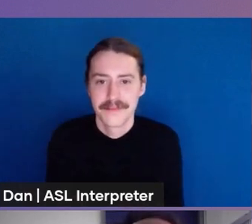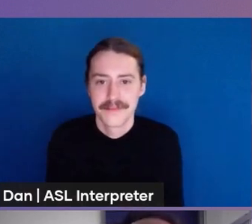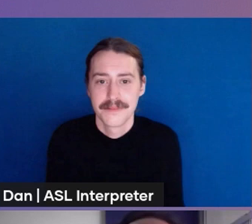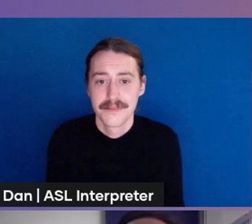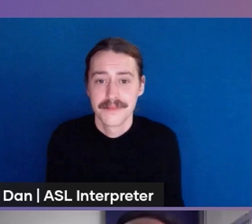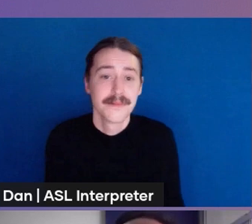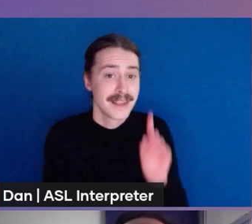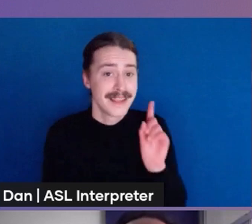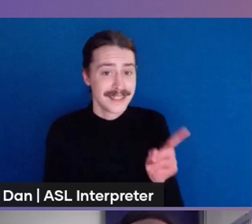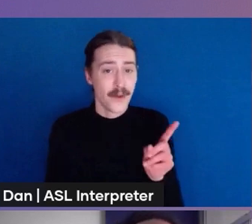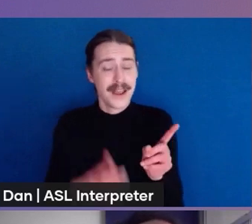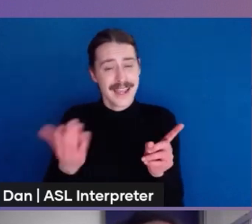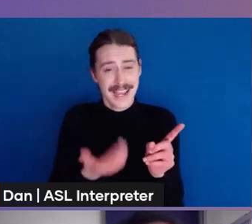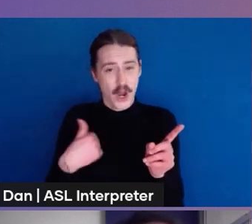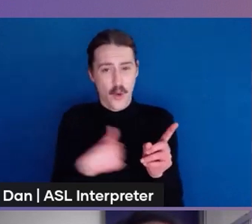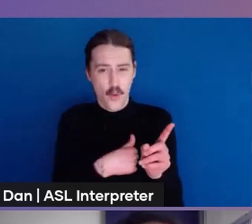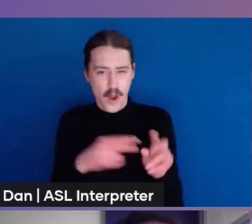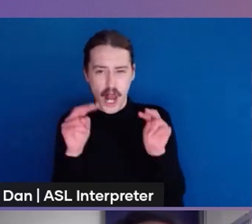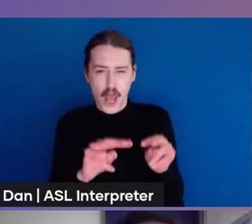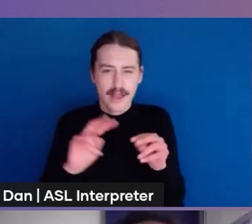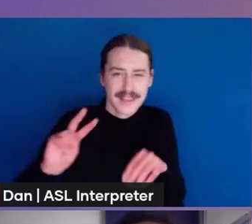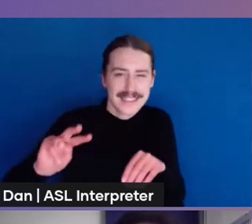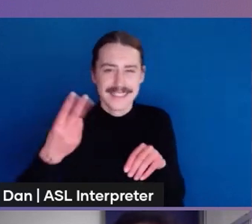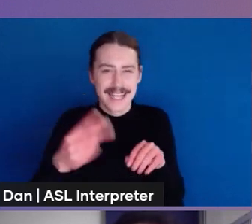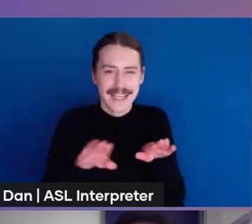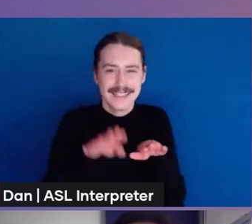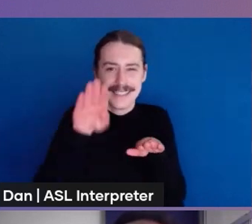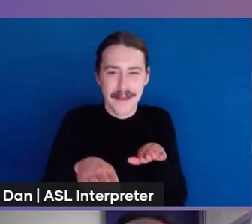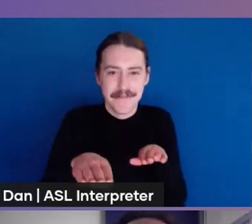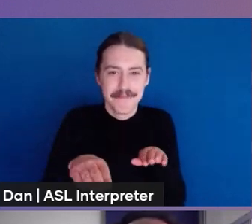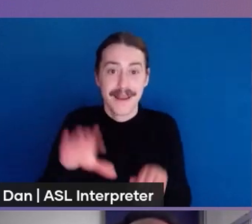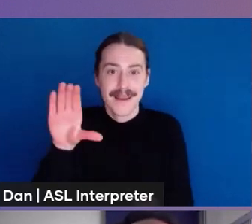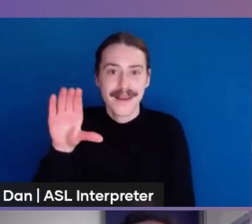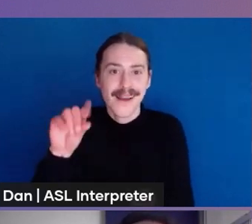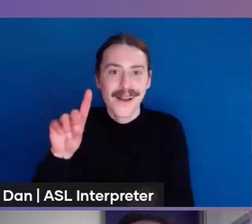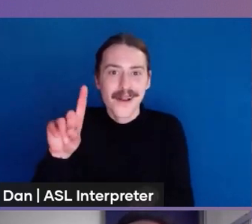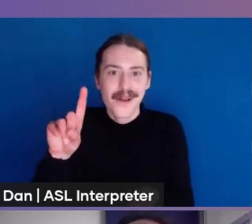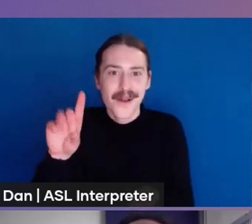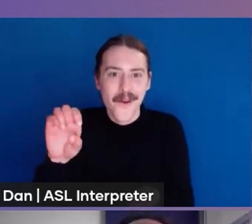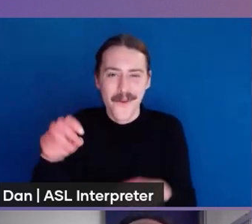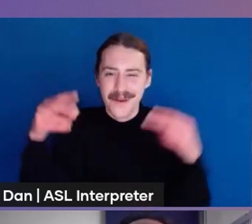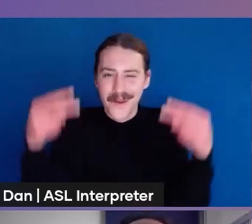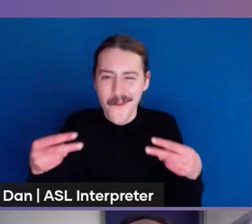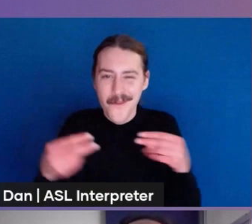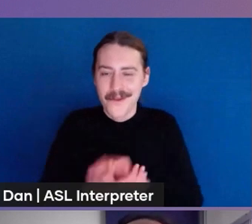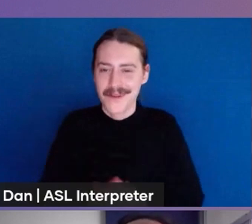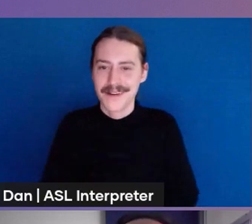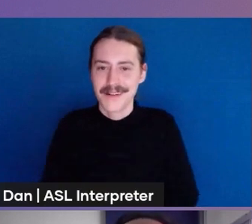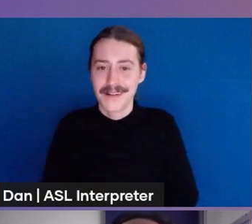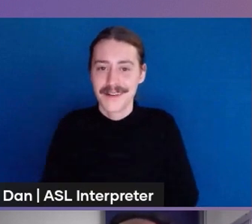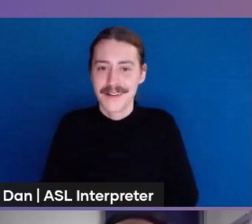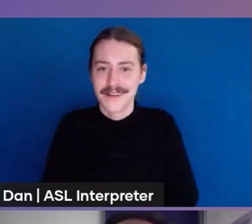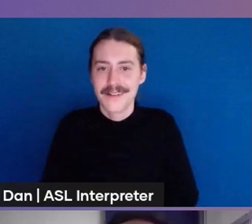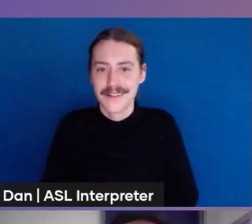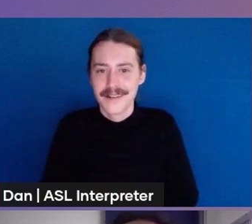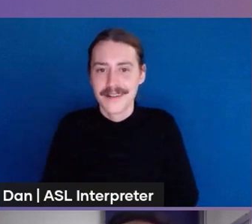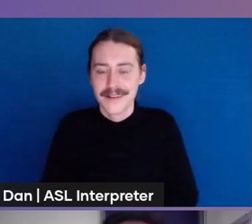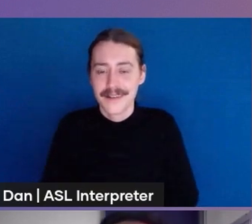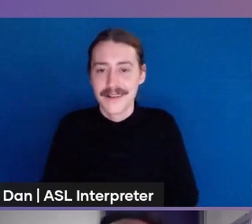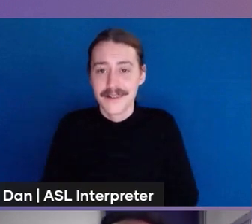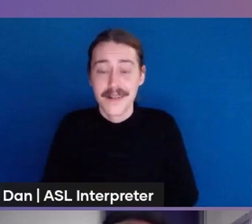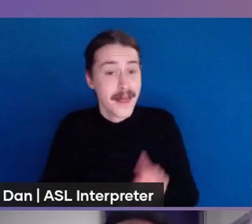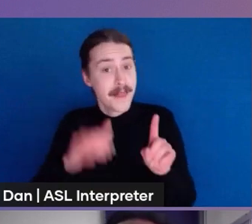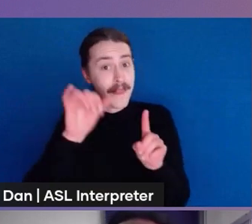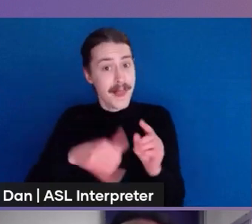a closer look at the step two of this roadmap the code this code step covers the actual code of your of